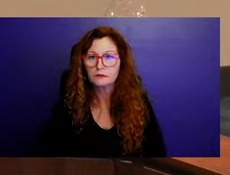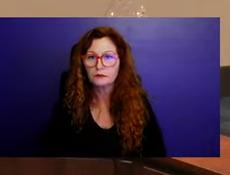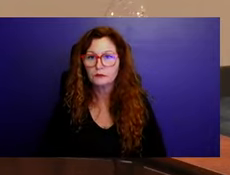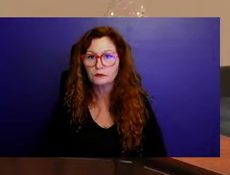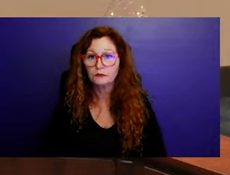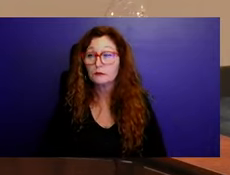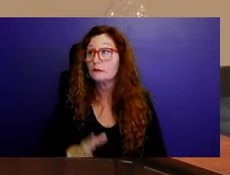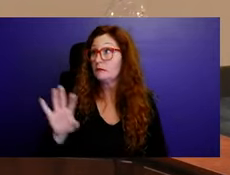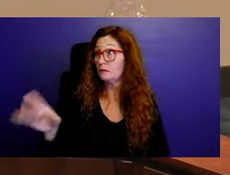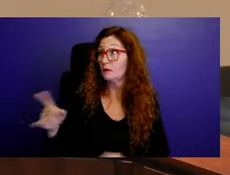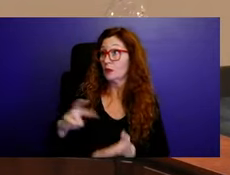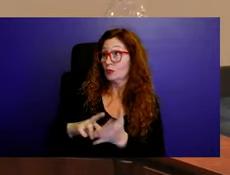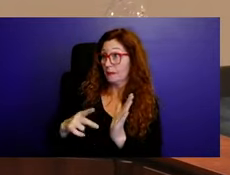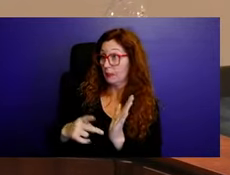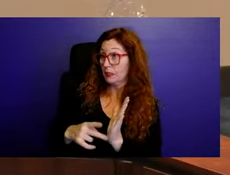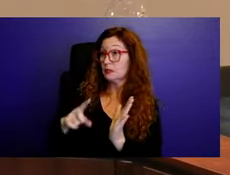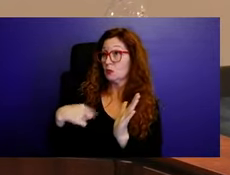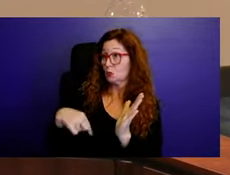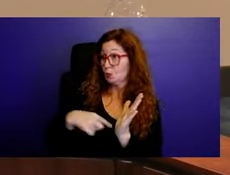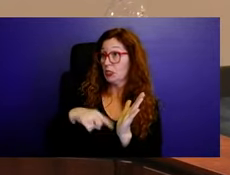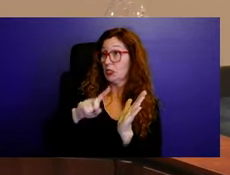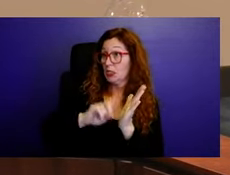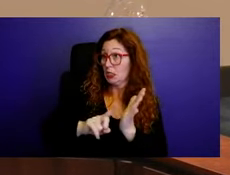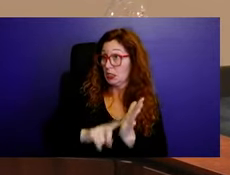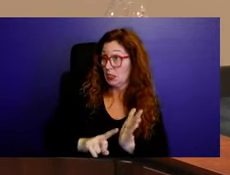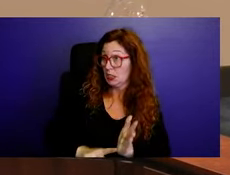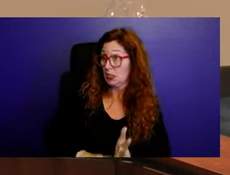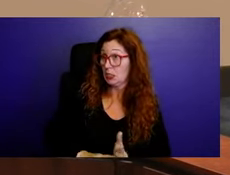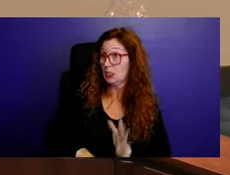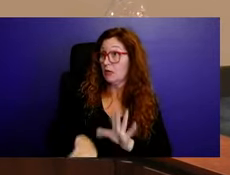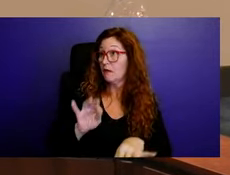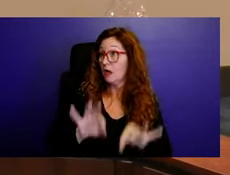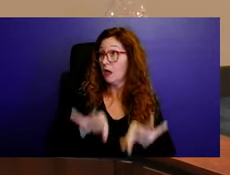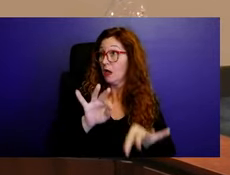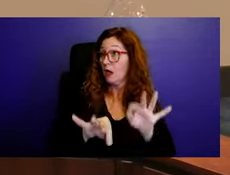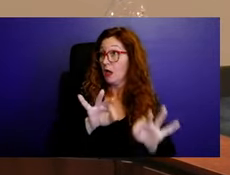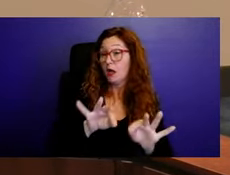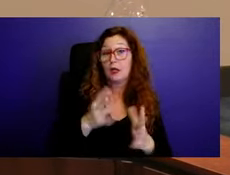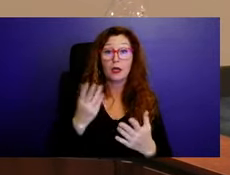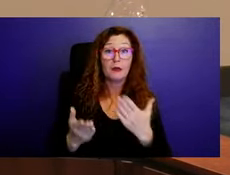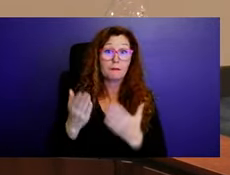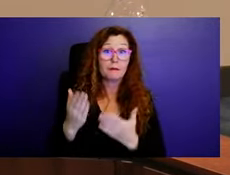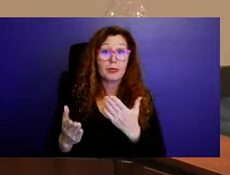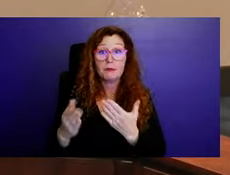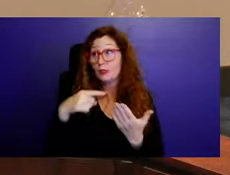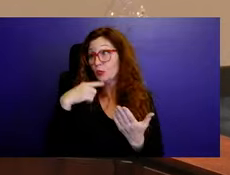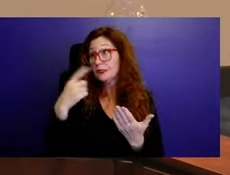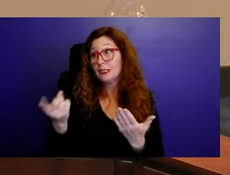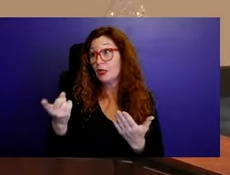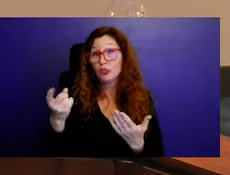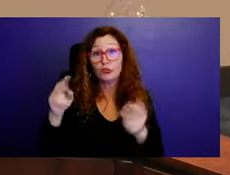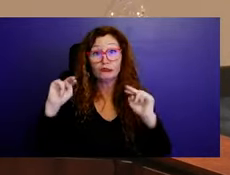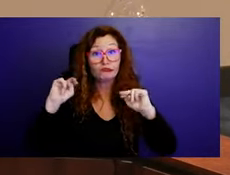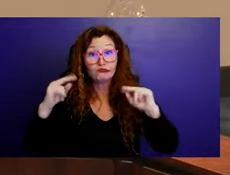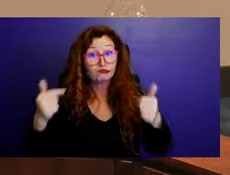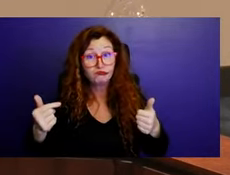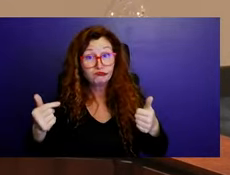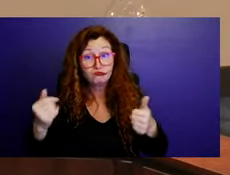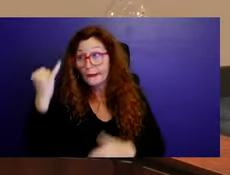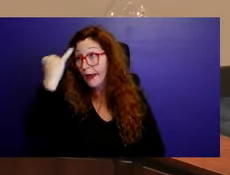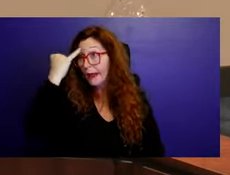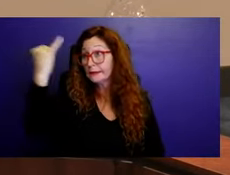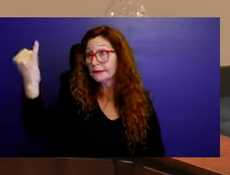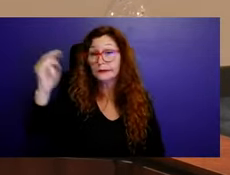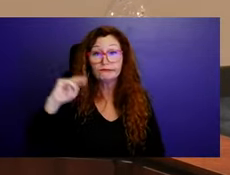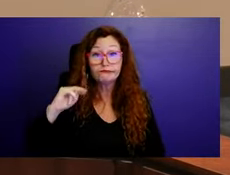to you the findings, we may be telling you that doing the X areas will be more cost prohibitive than the dollars it'll bring in. So I think that that